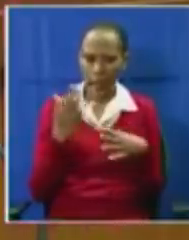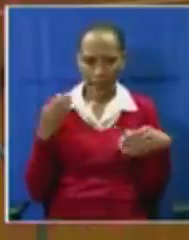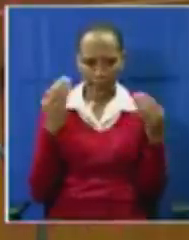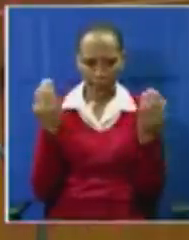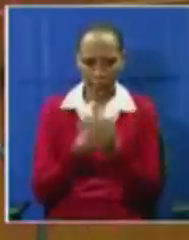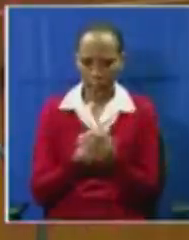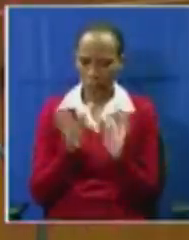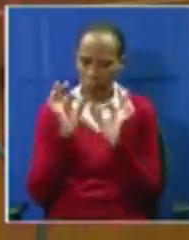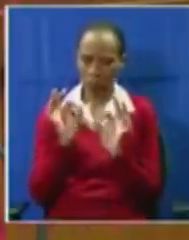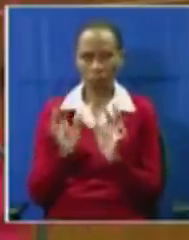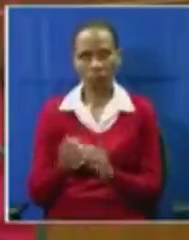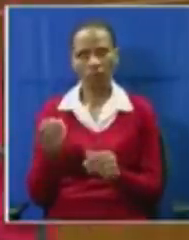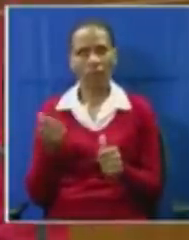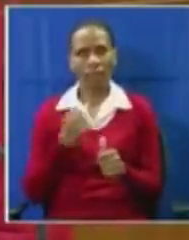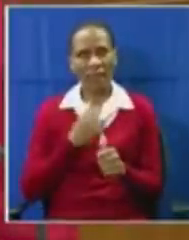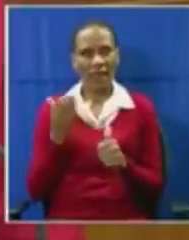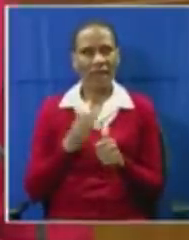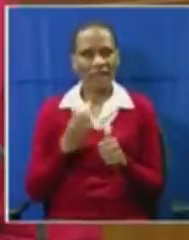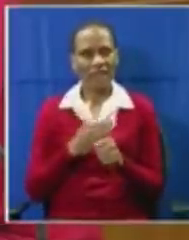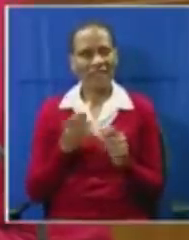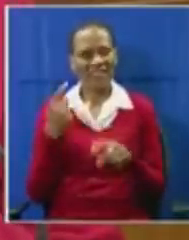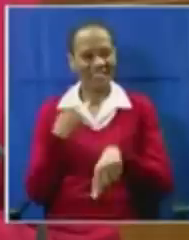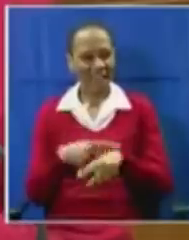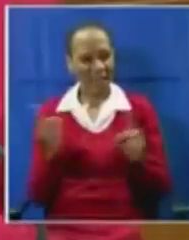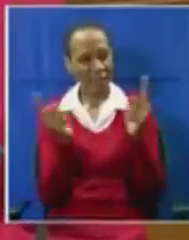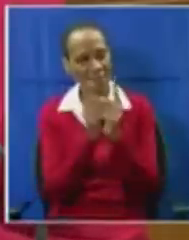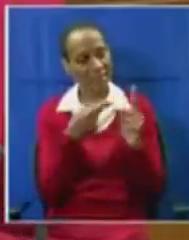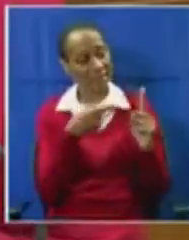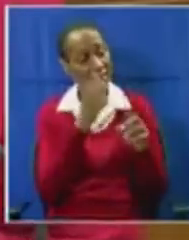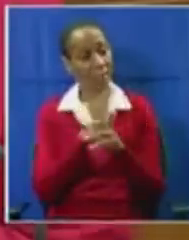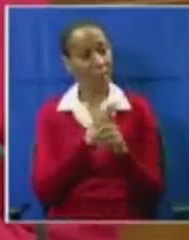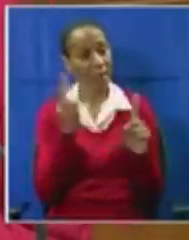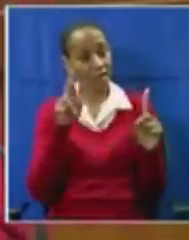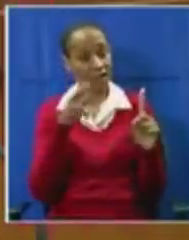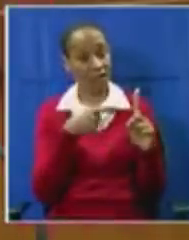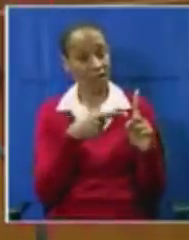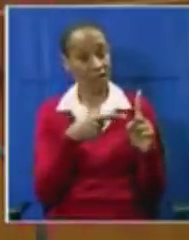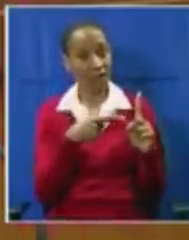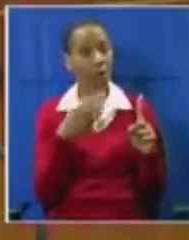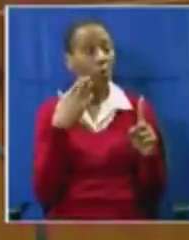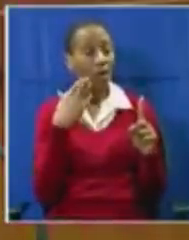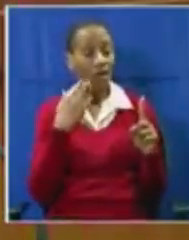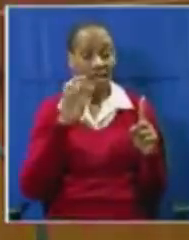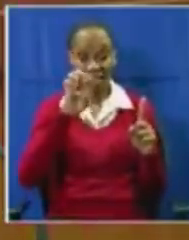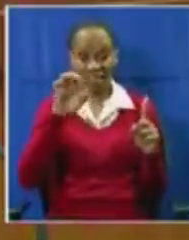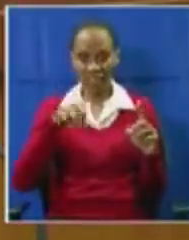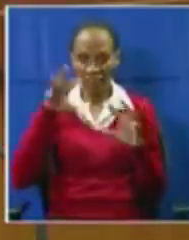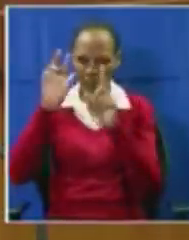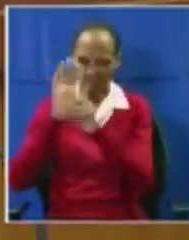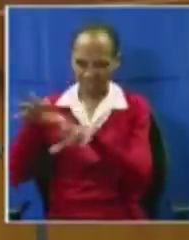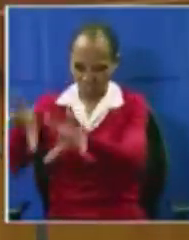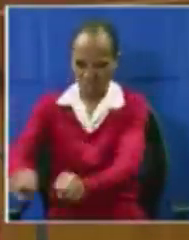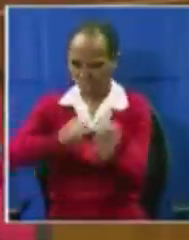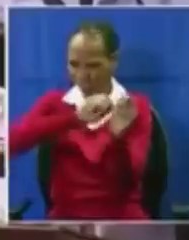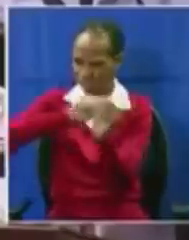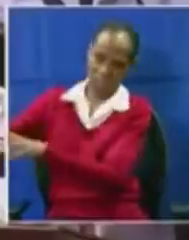Our first contact with Ma'am Regina was when we were evicted from this house. She came to